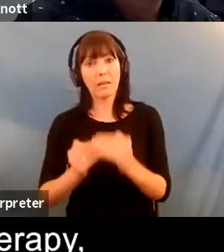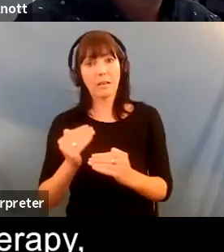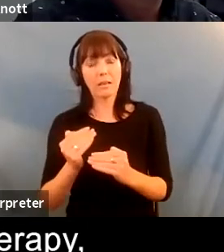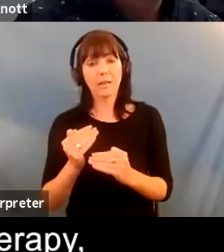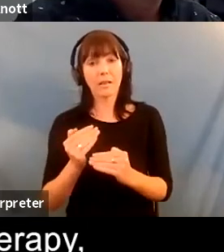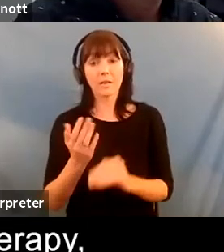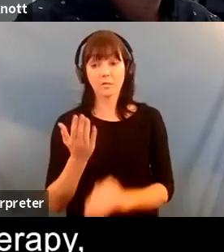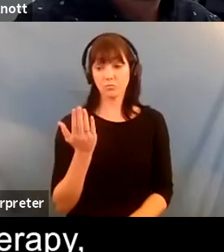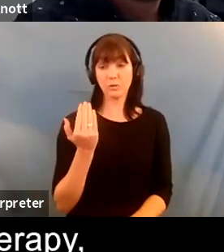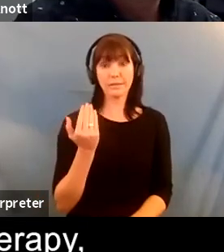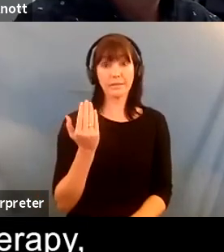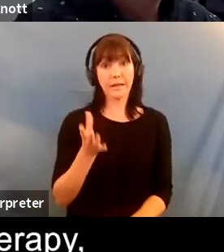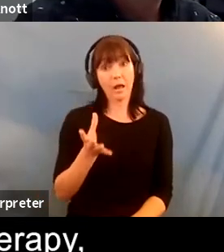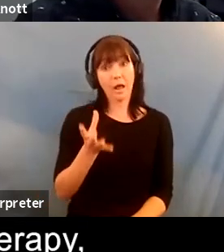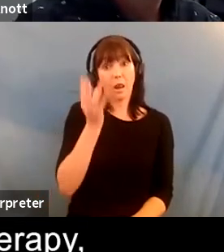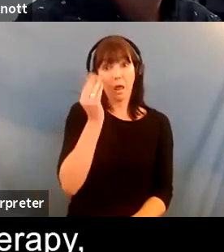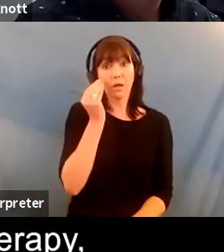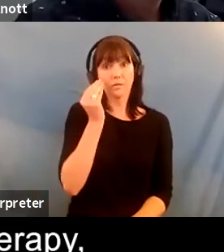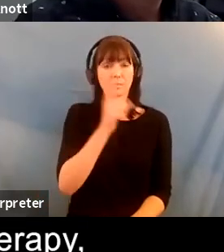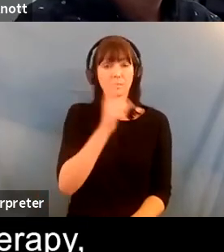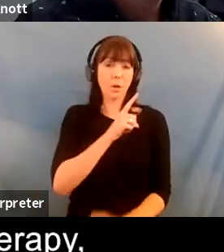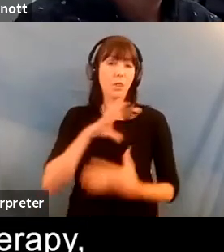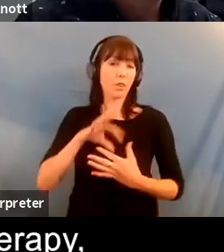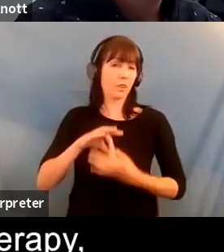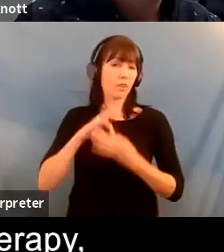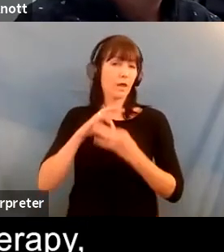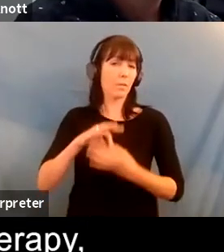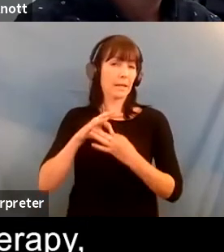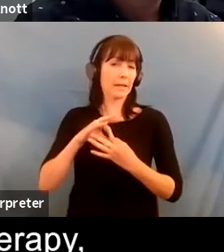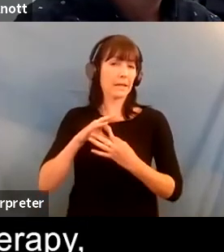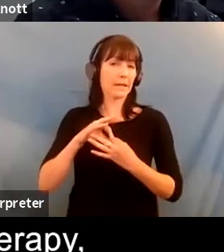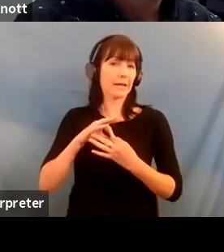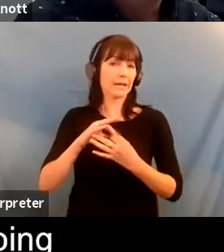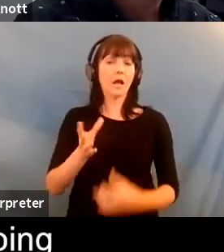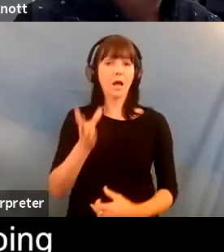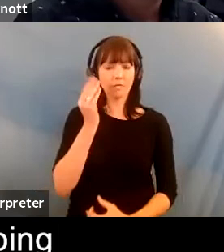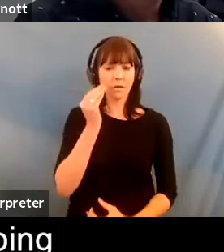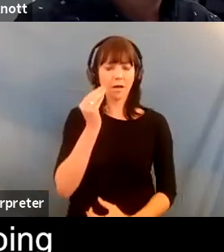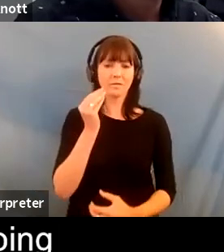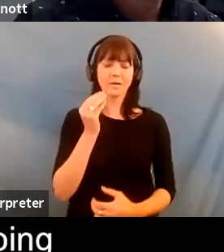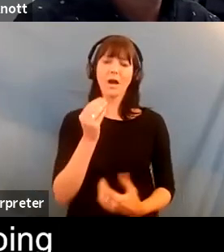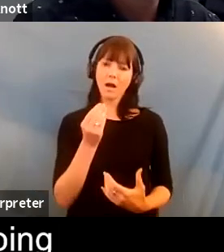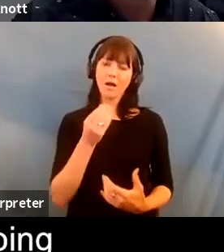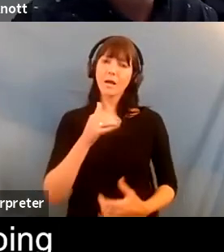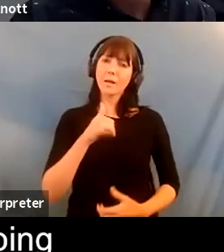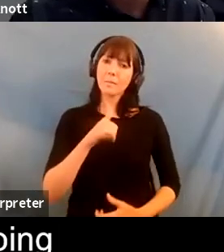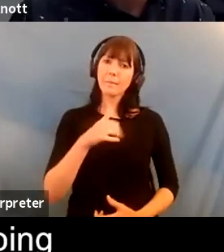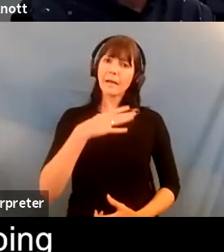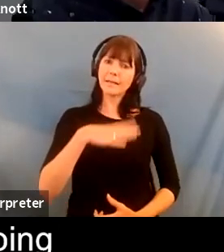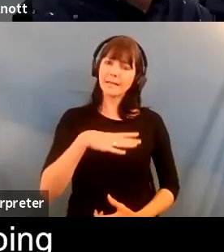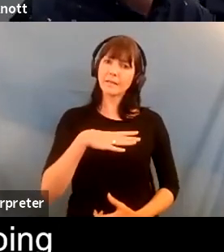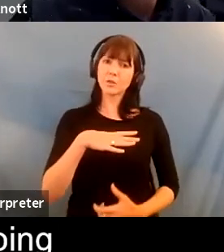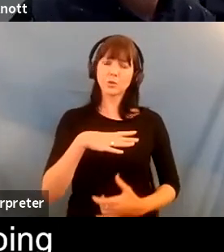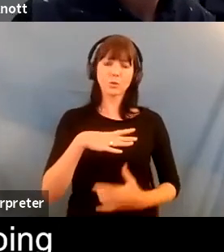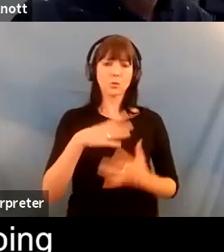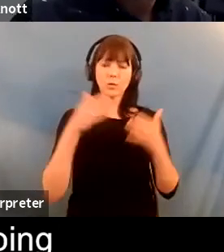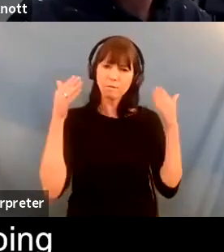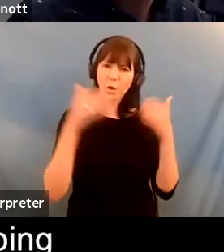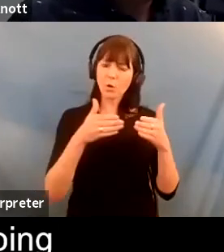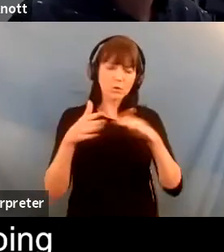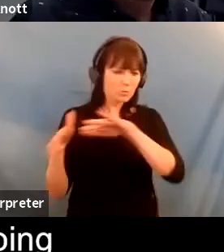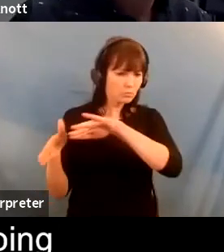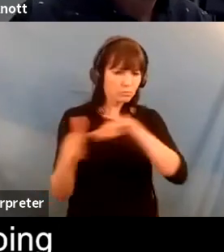years through therapy to say to myself maybe do something stupid and then come back to doing something